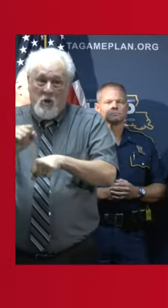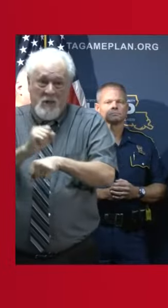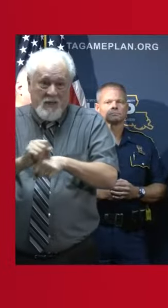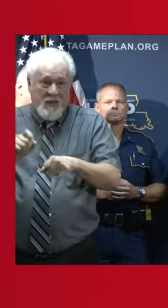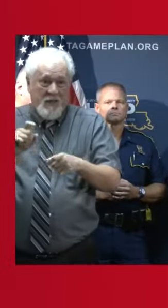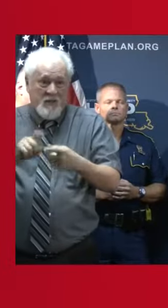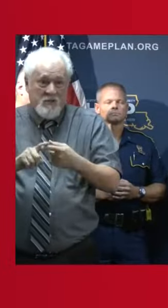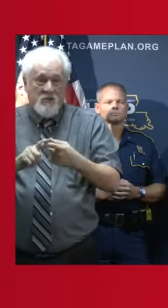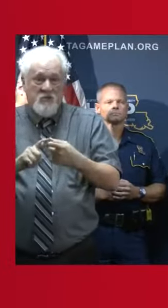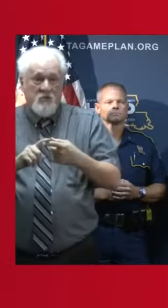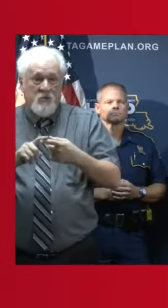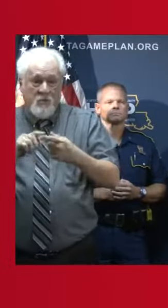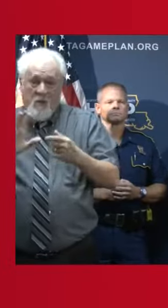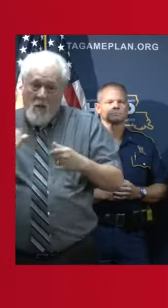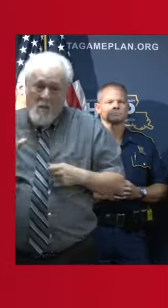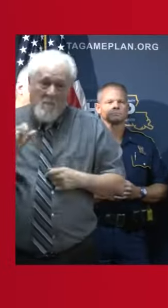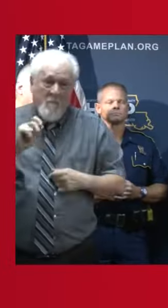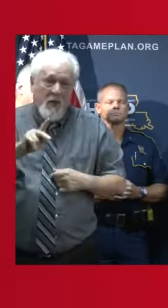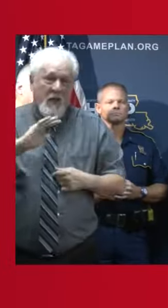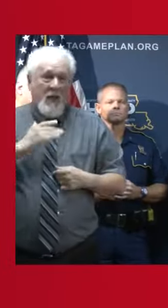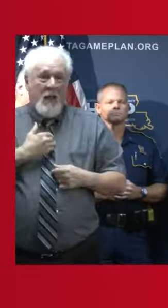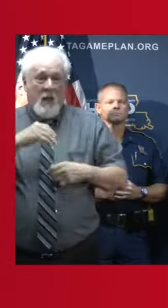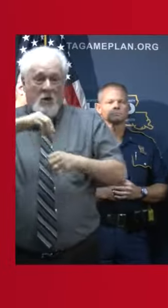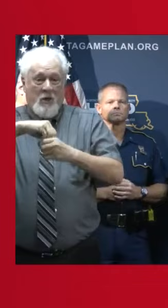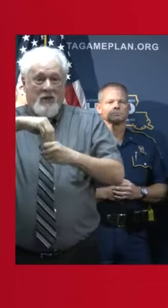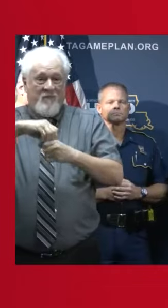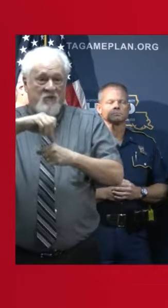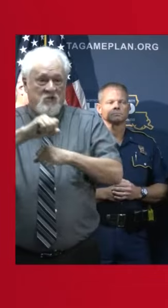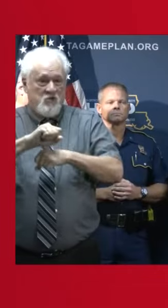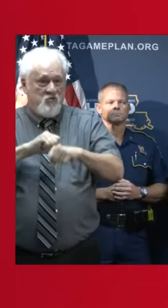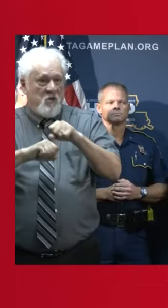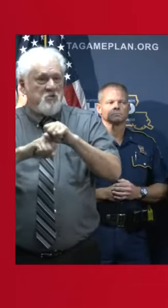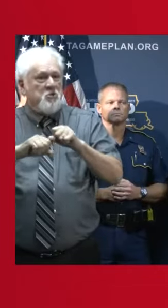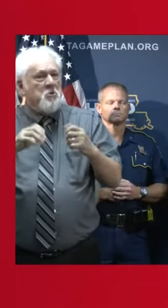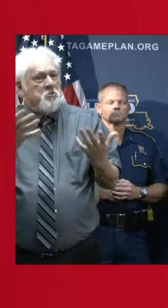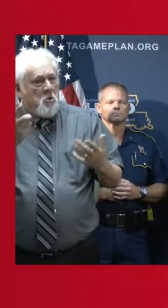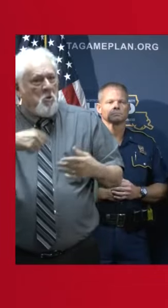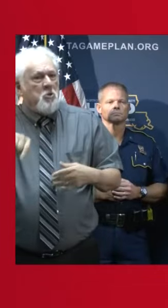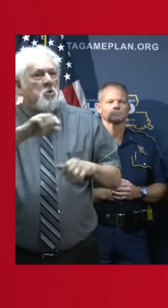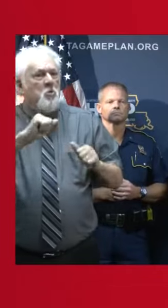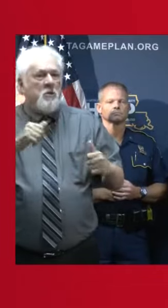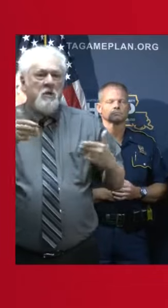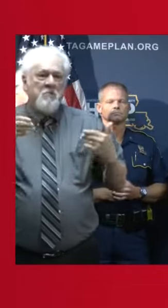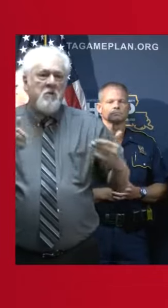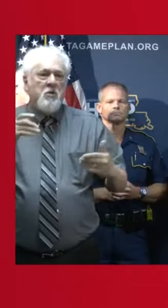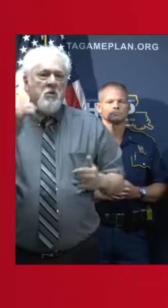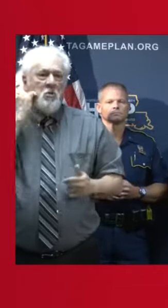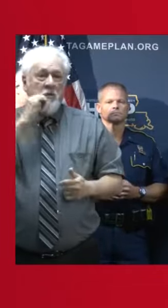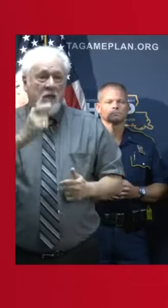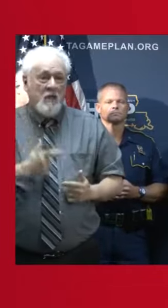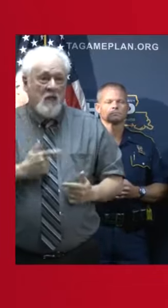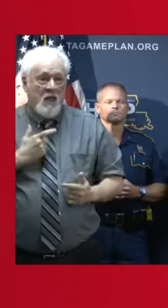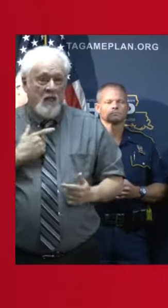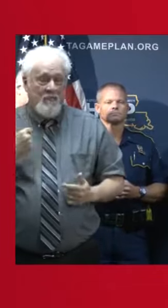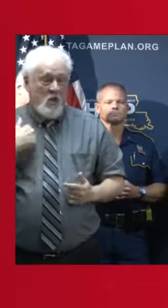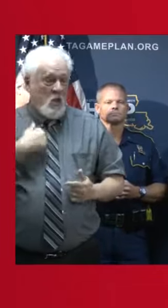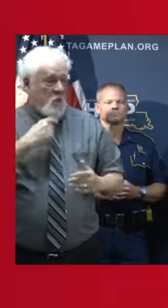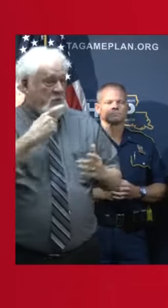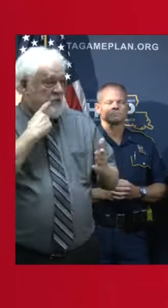the vital infrastructure back in place so that you can go about your daily lives. We have checked with our utility